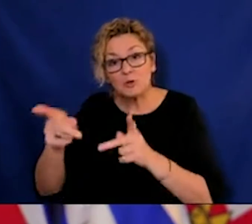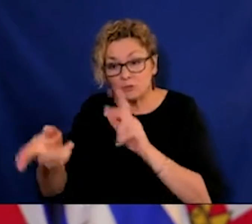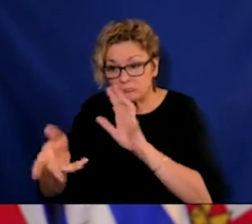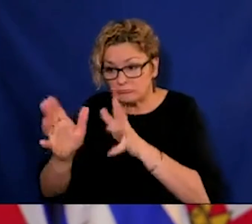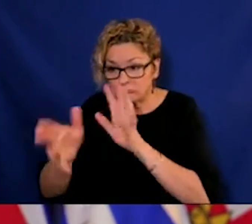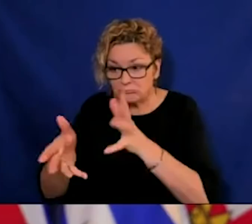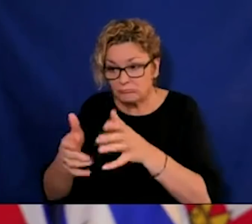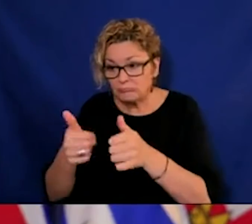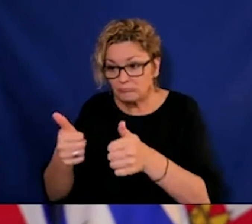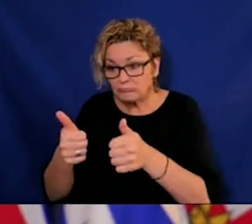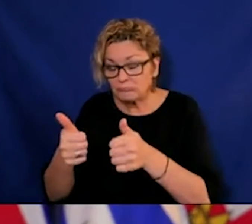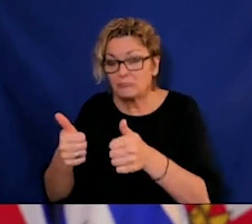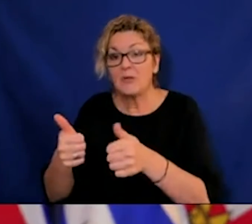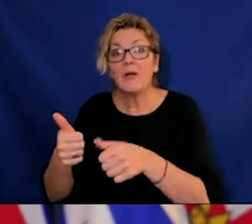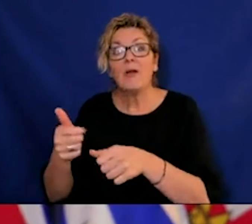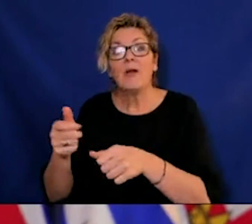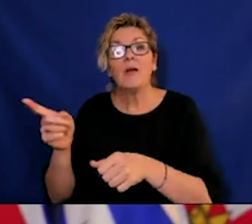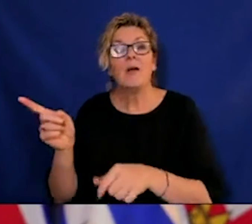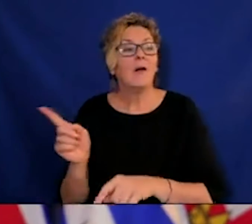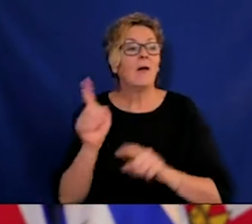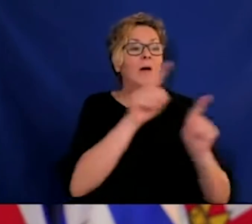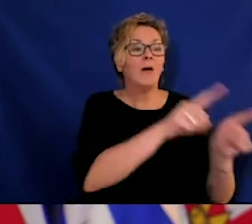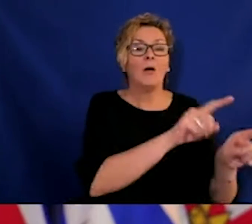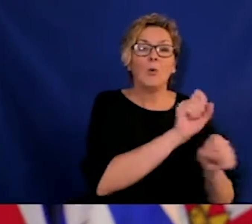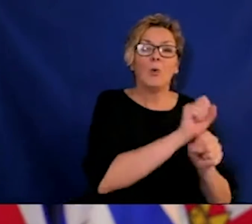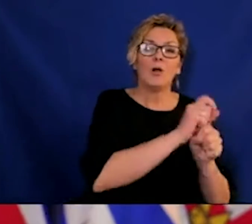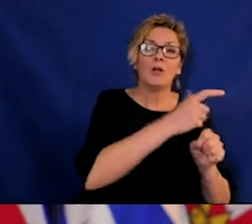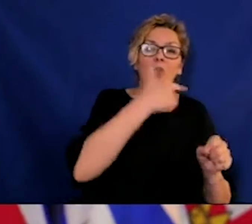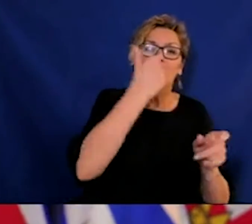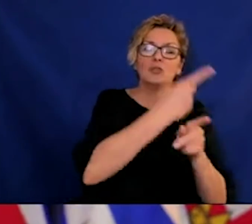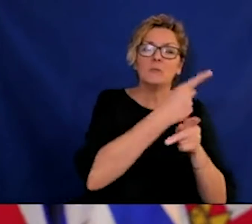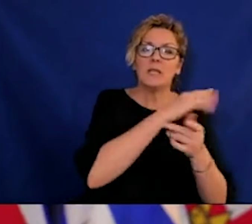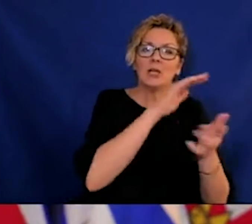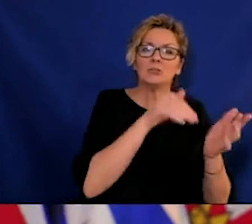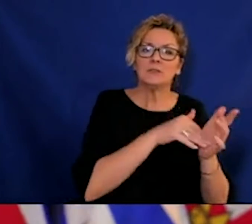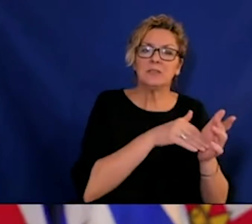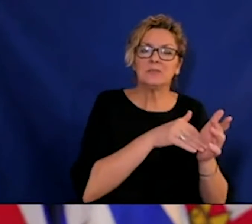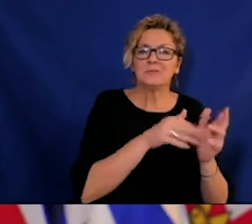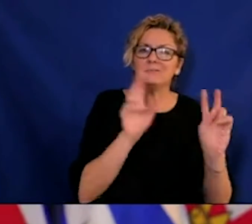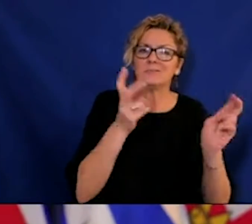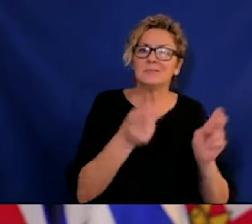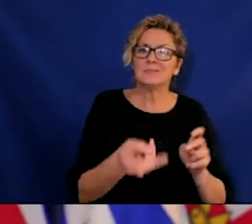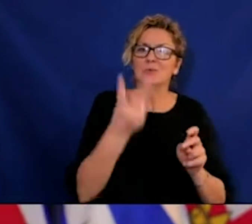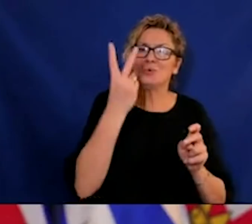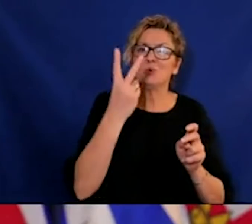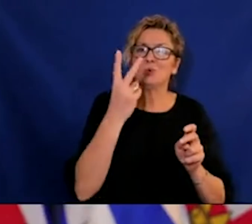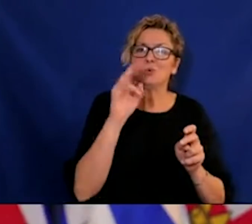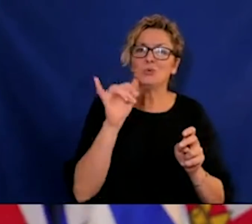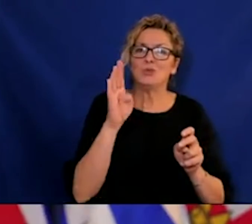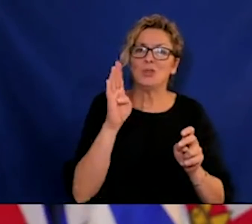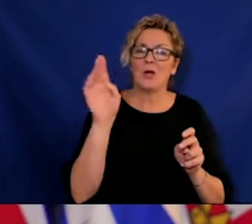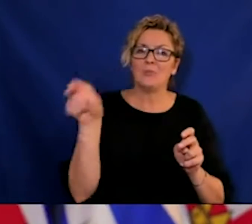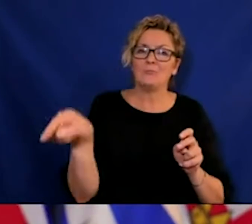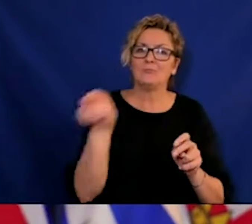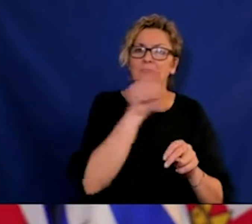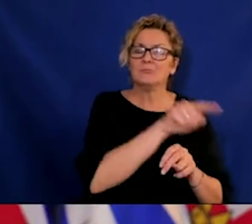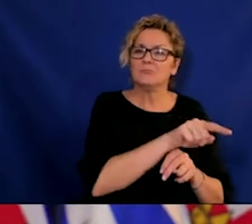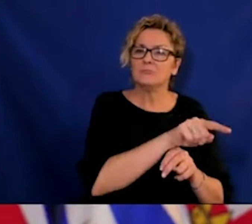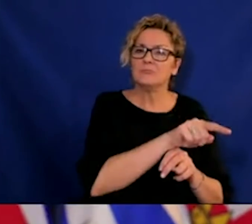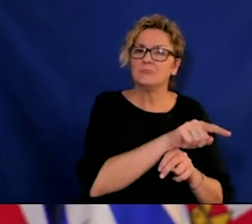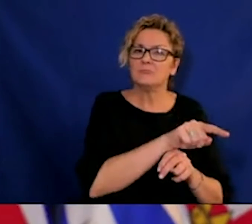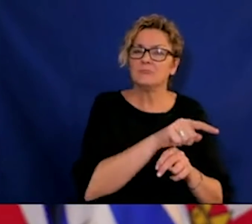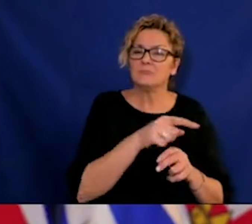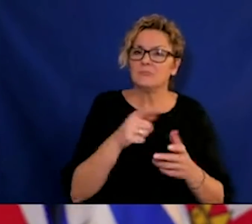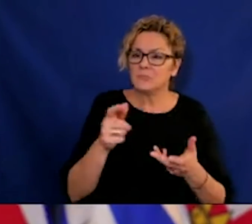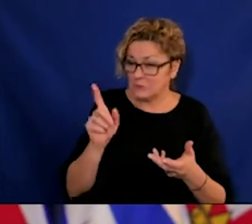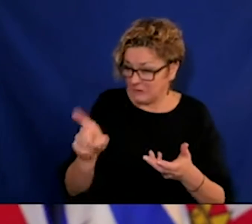masks be required by clients, and families, and visitors, in private residences where